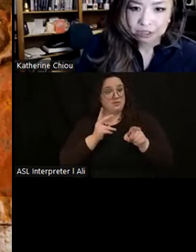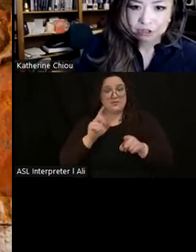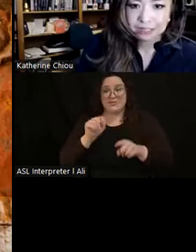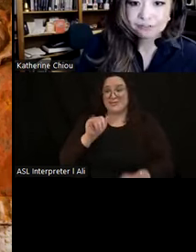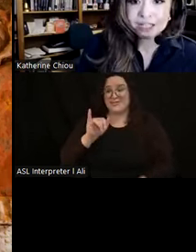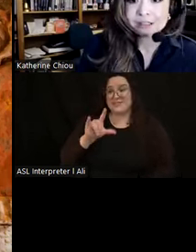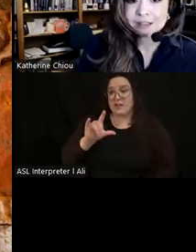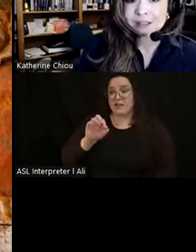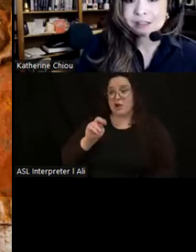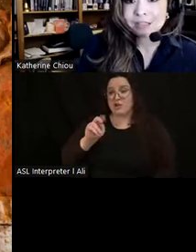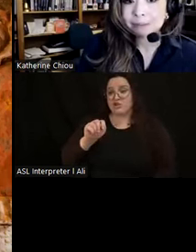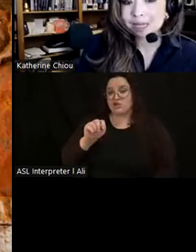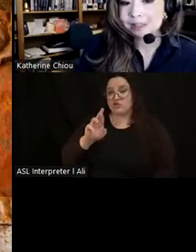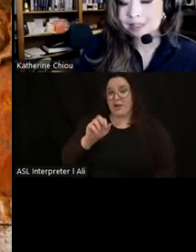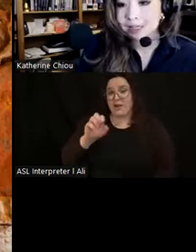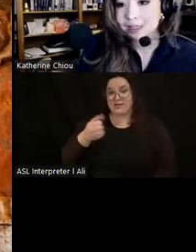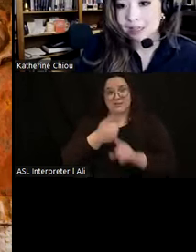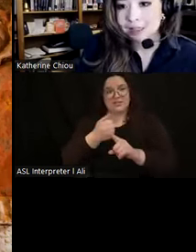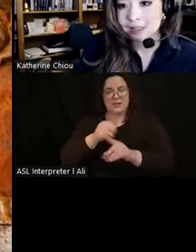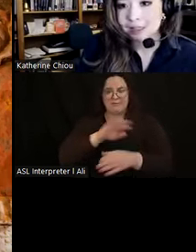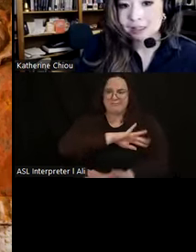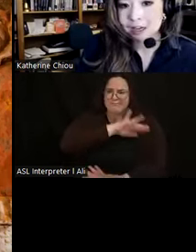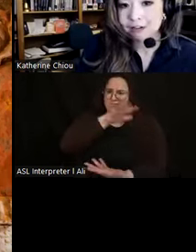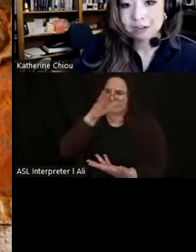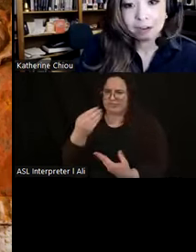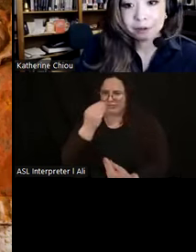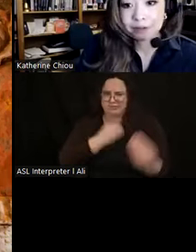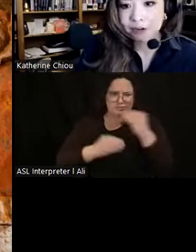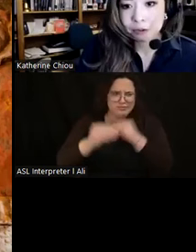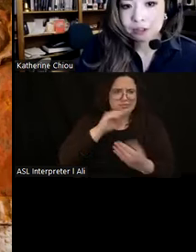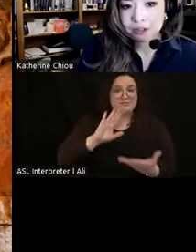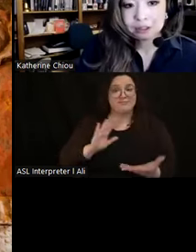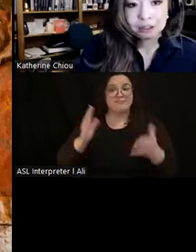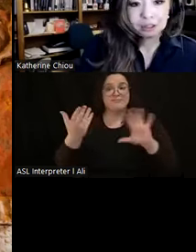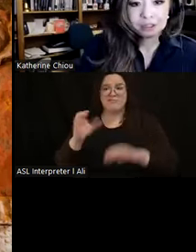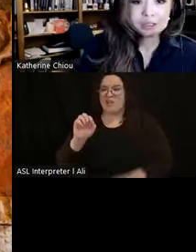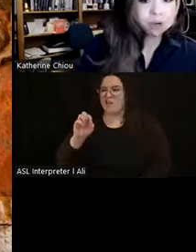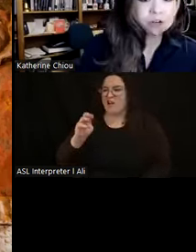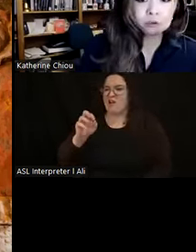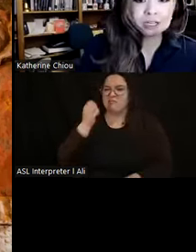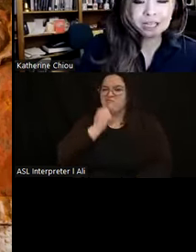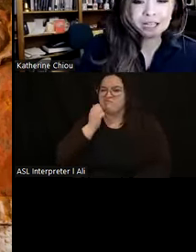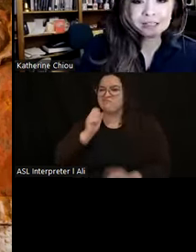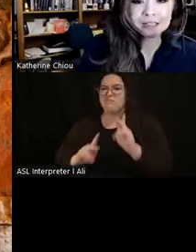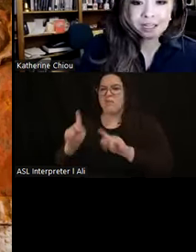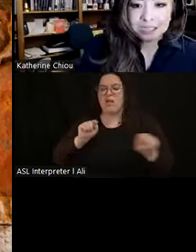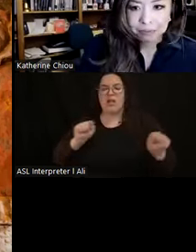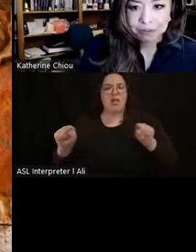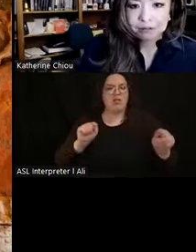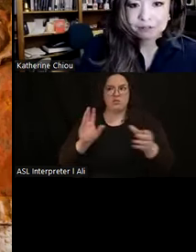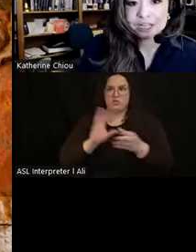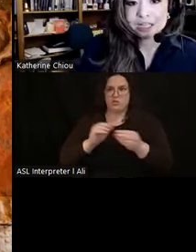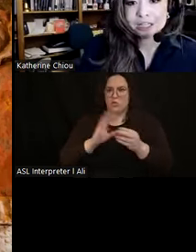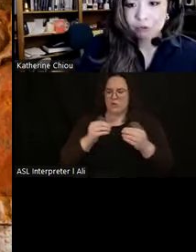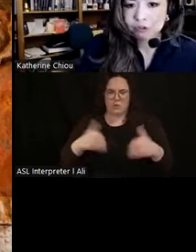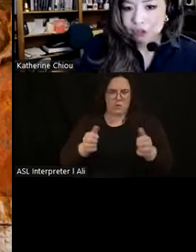splendor of elite feasts set up against the daily sustenance of commoner folk. This is where our story gains a lot of depth,